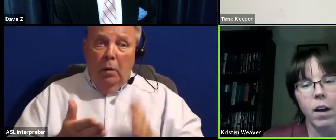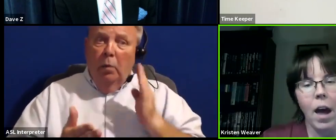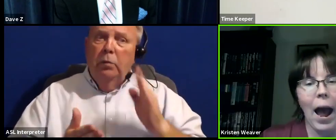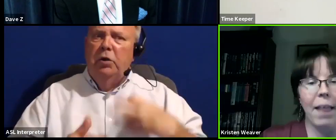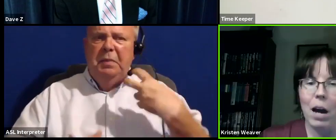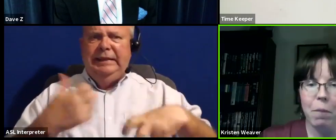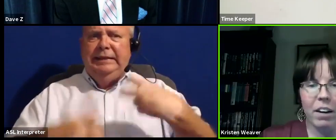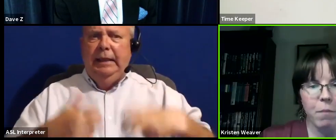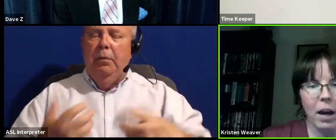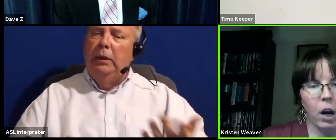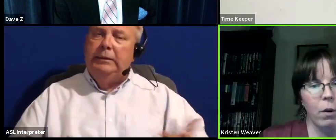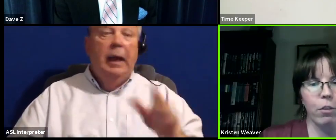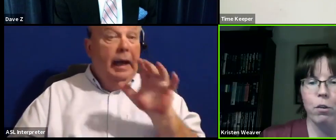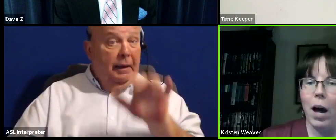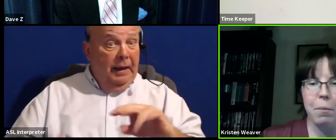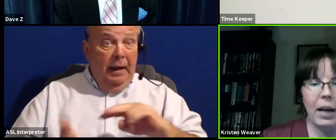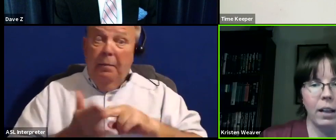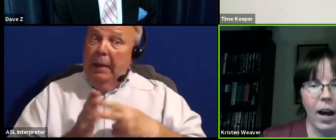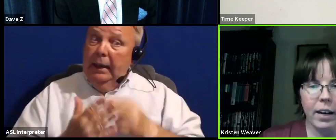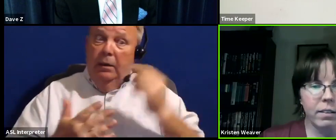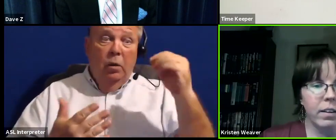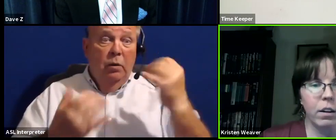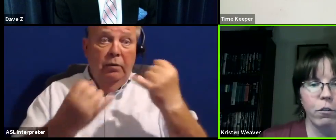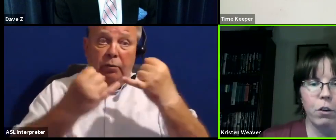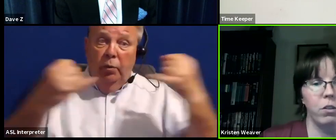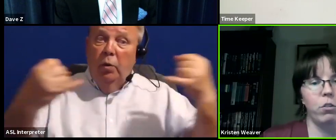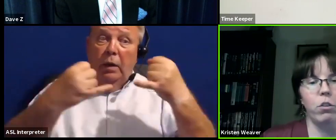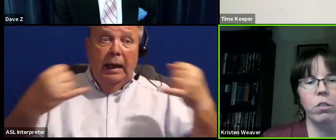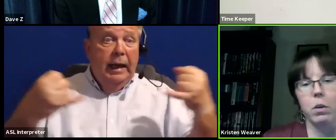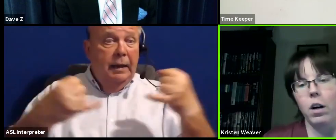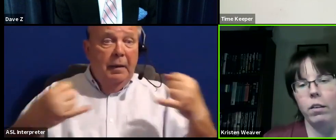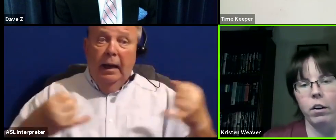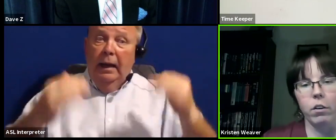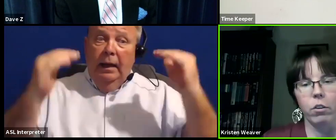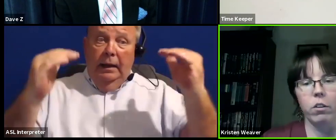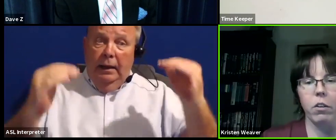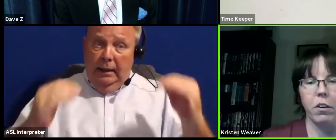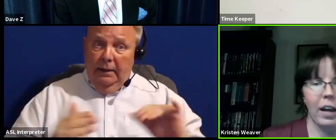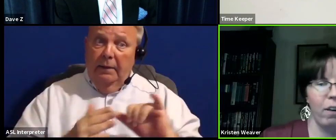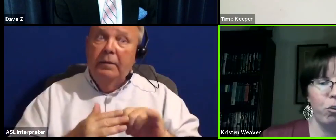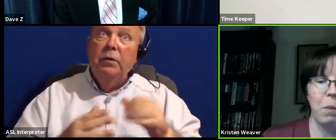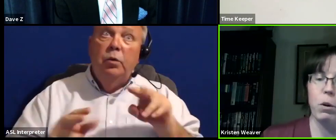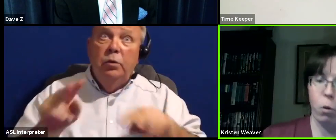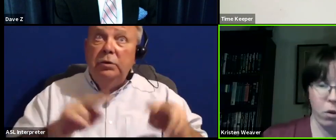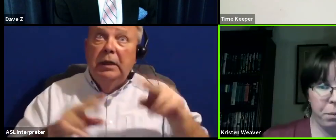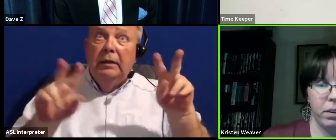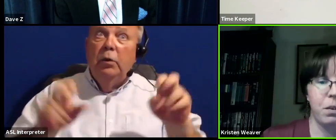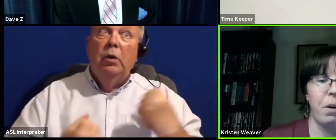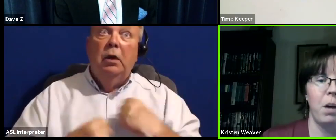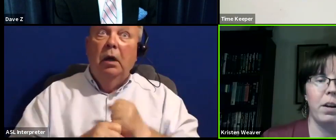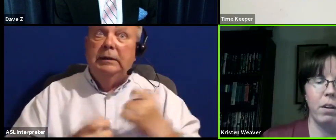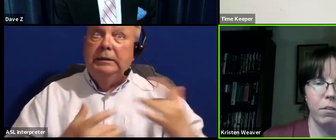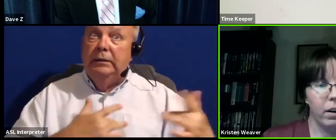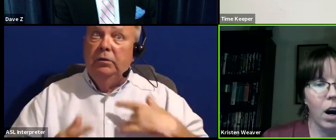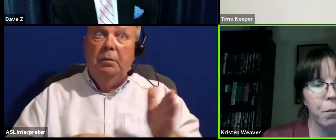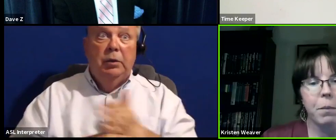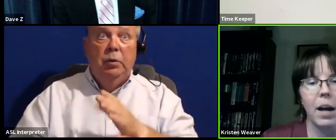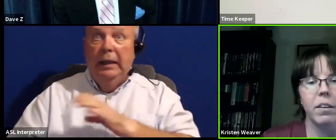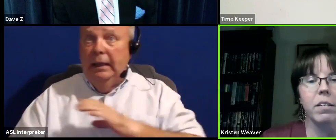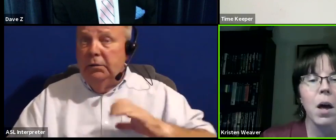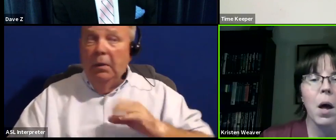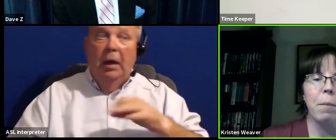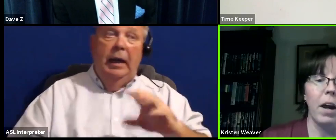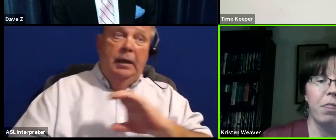points. And that might have meant going through line by line as needed for those issues that were causing concerns either to council members or the police department and find